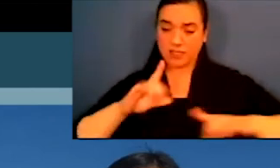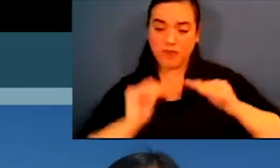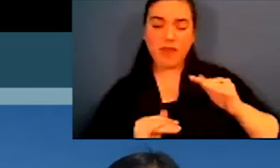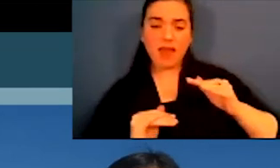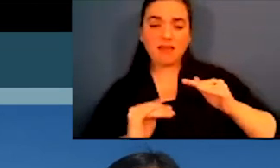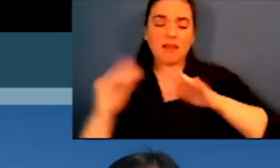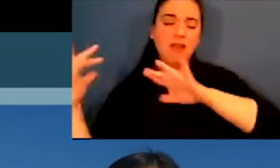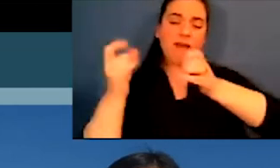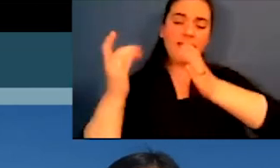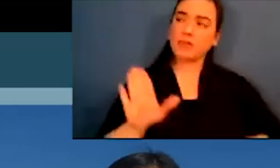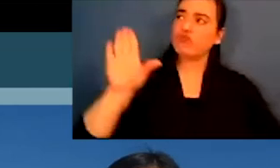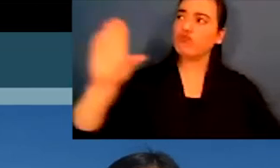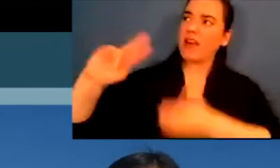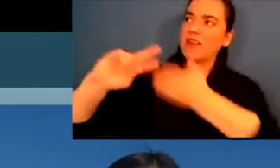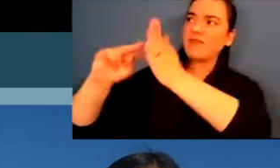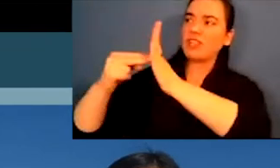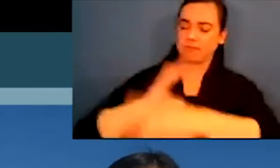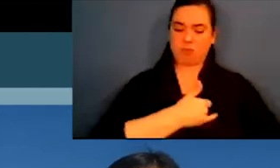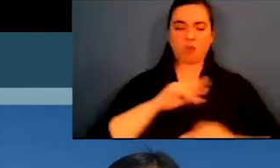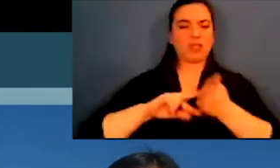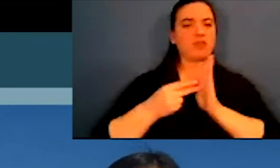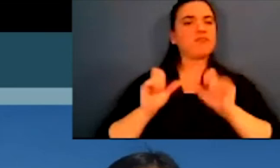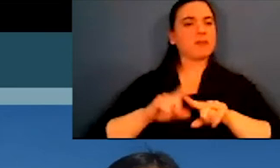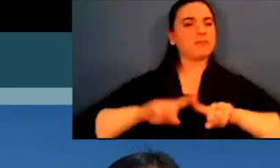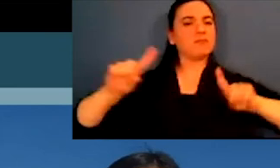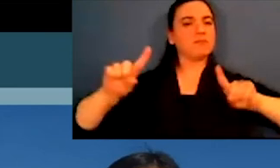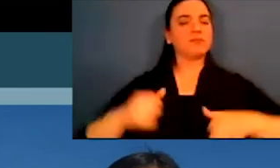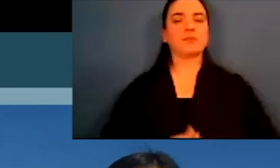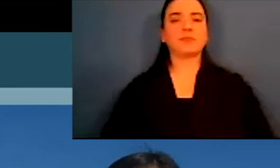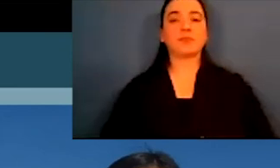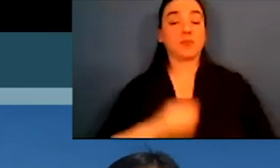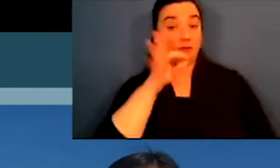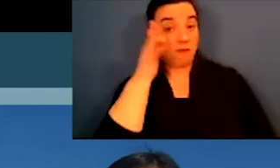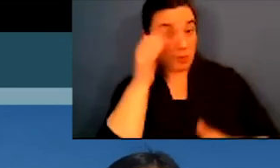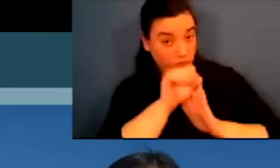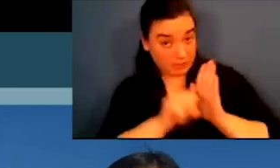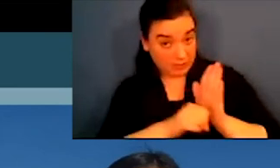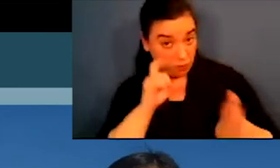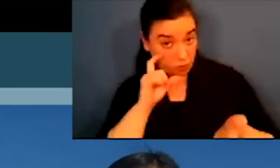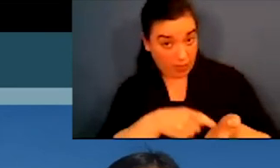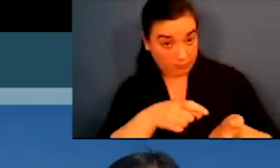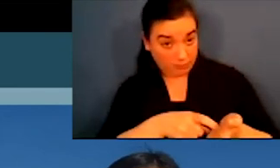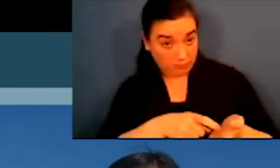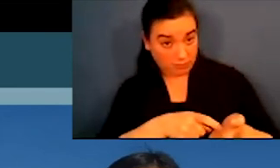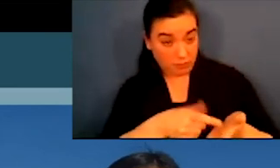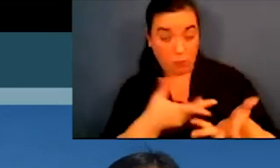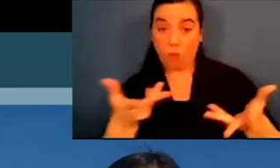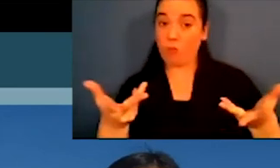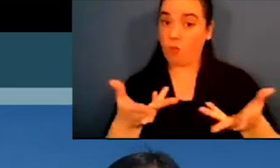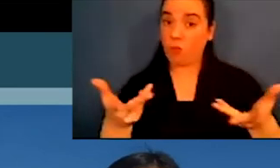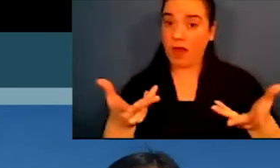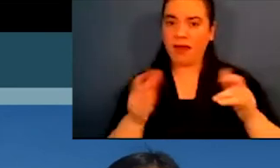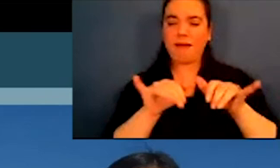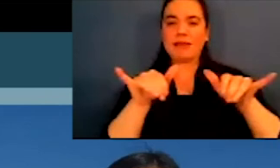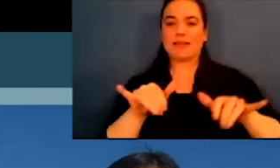ourselves. Indigenous self identity can differ from how the colonizer defines us. Federal and state